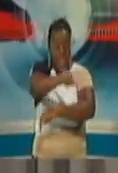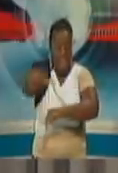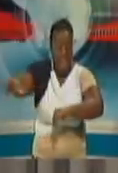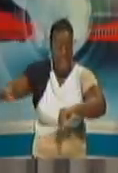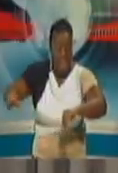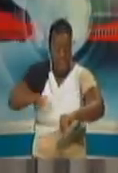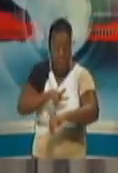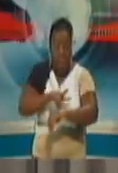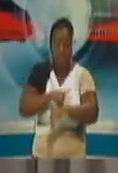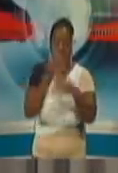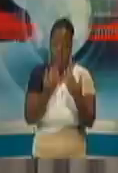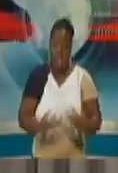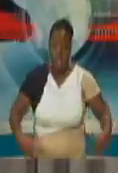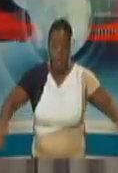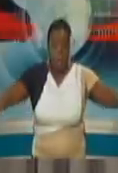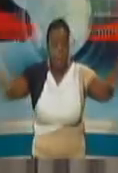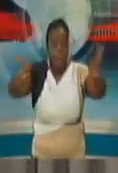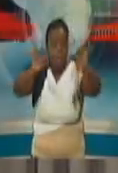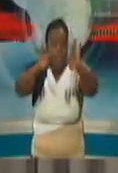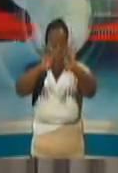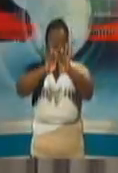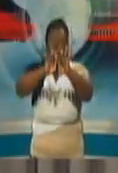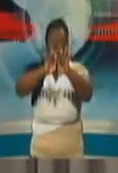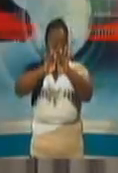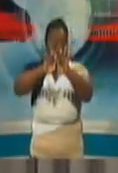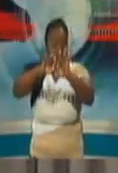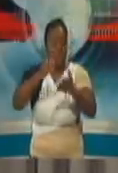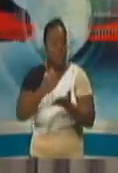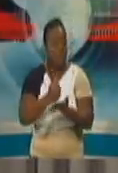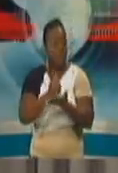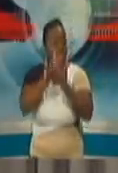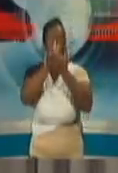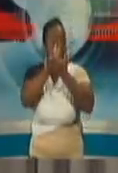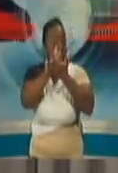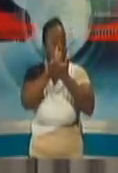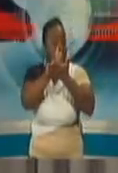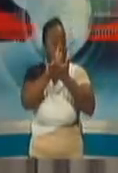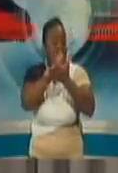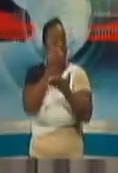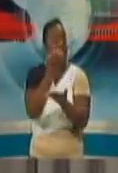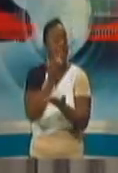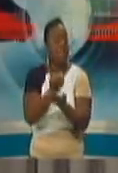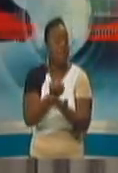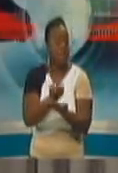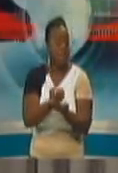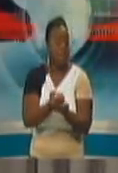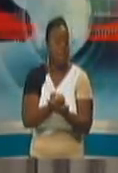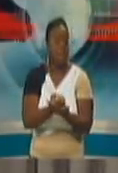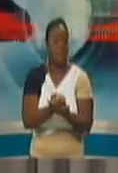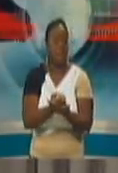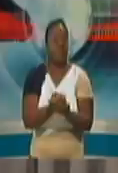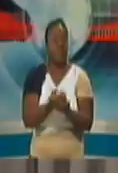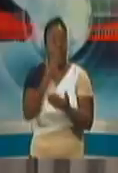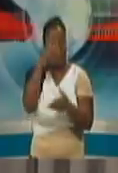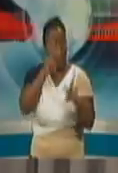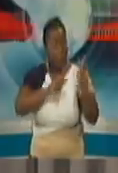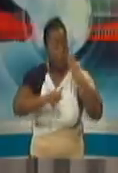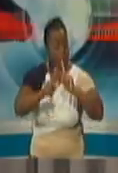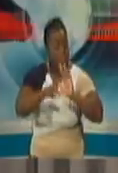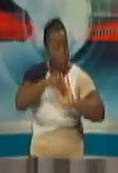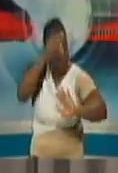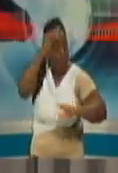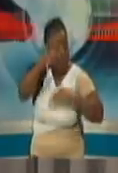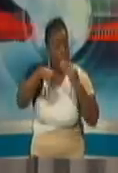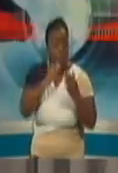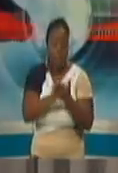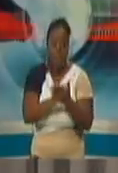key role in terms of the COVID response in bringing agricultural product to the population. We've done very well in terms of